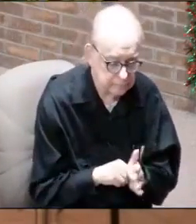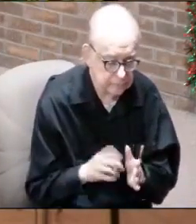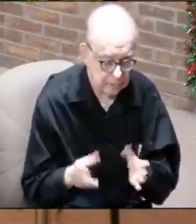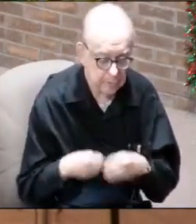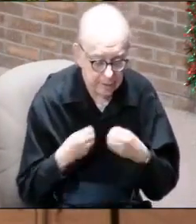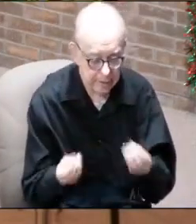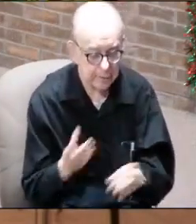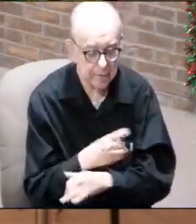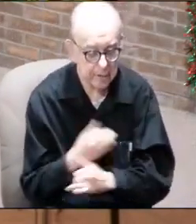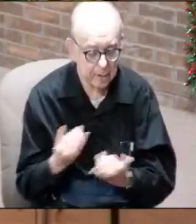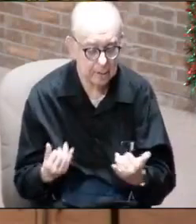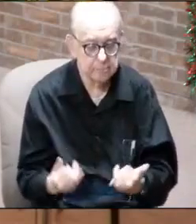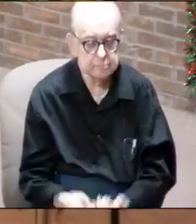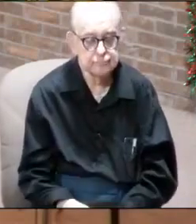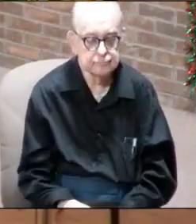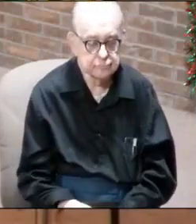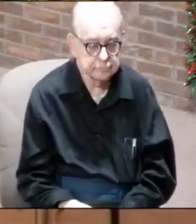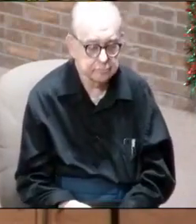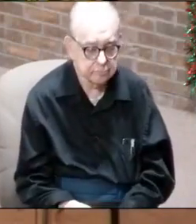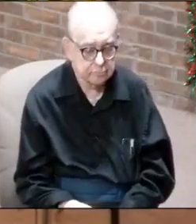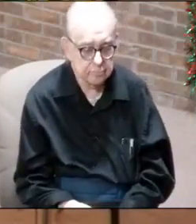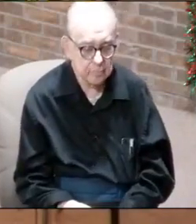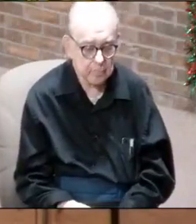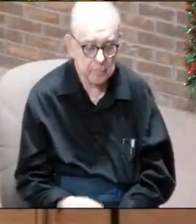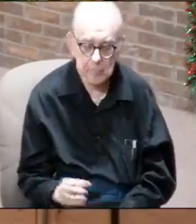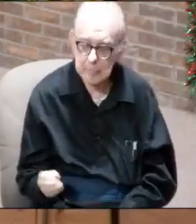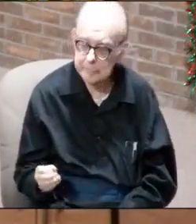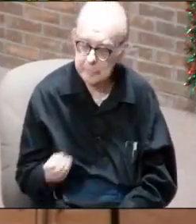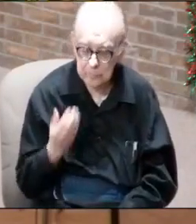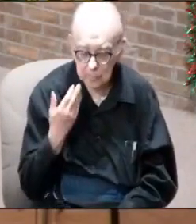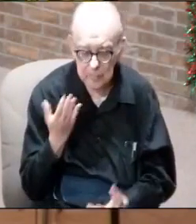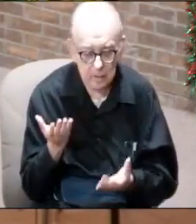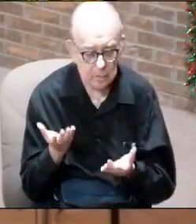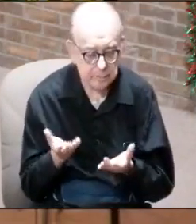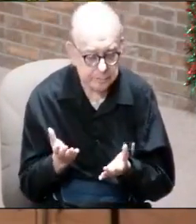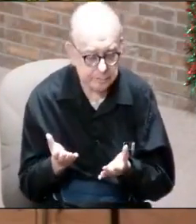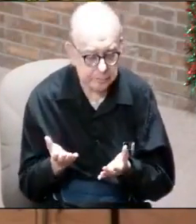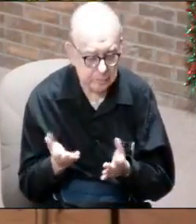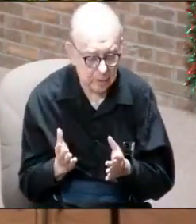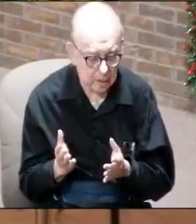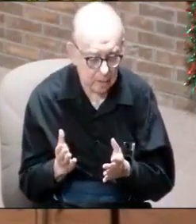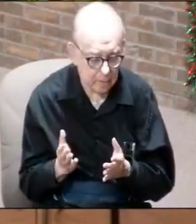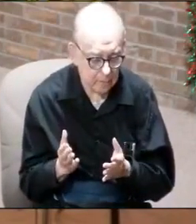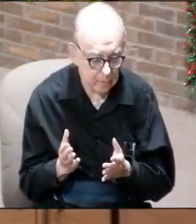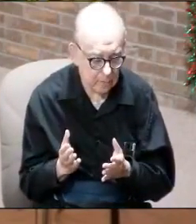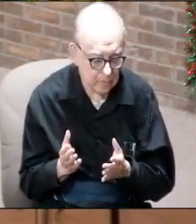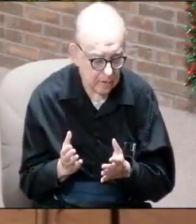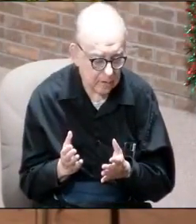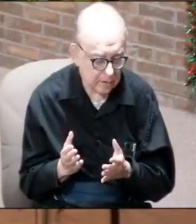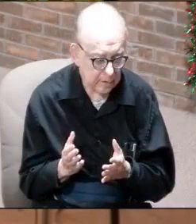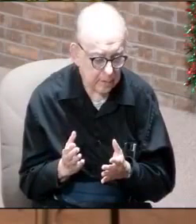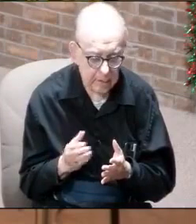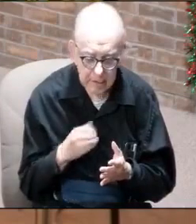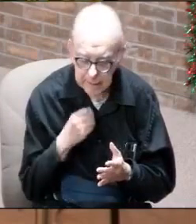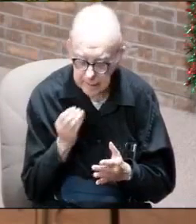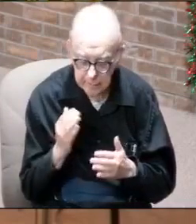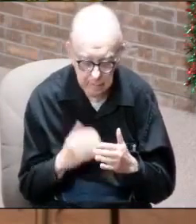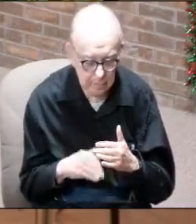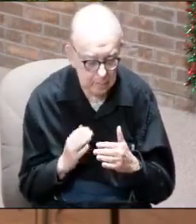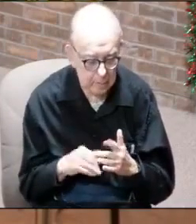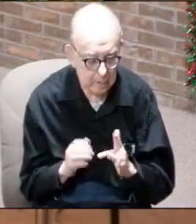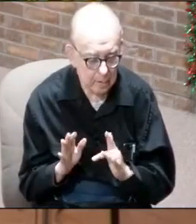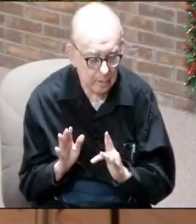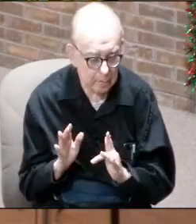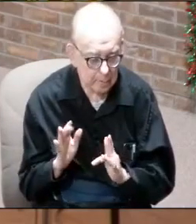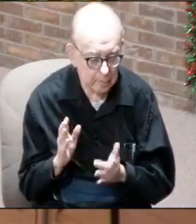to give you today. Okay? And I don't want to short change it by skipping